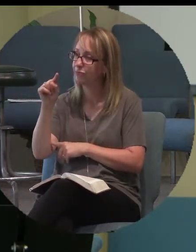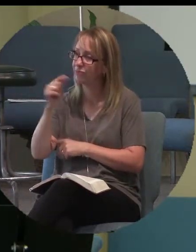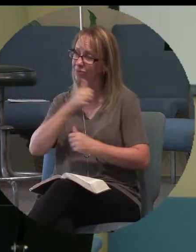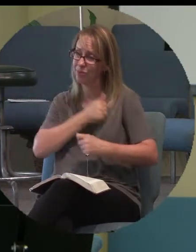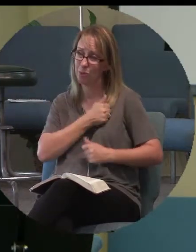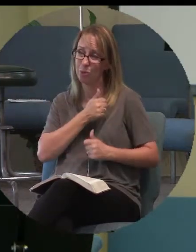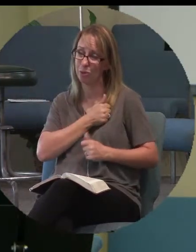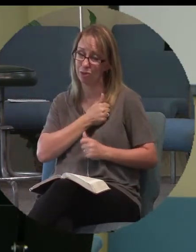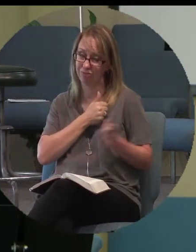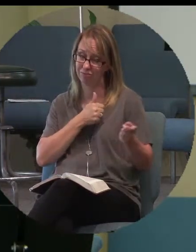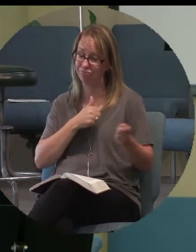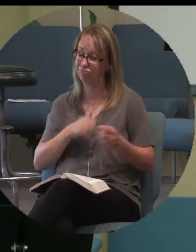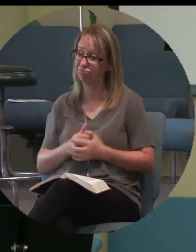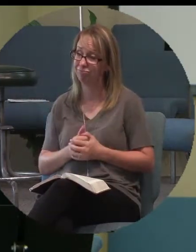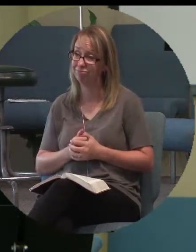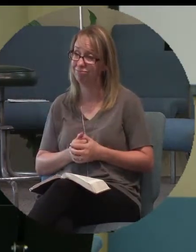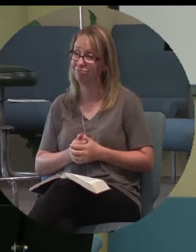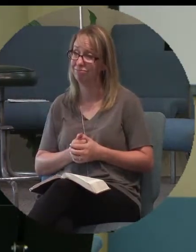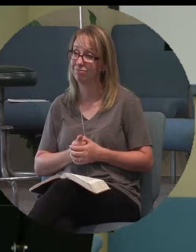soldiers.